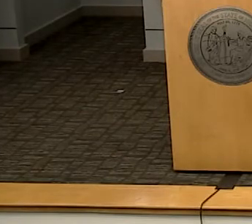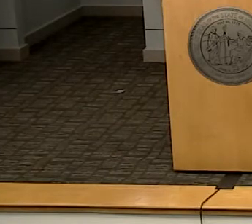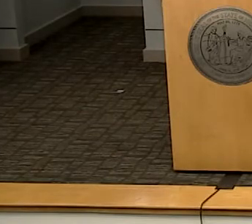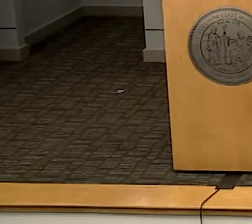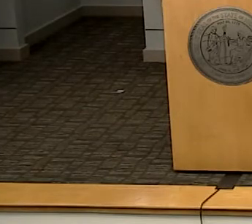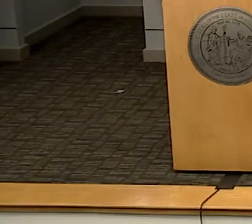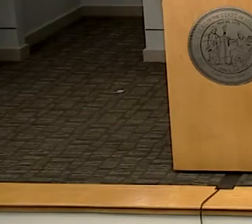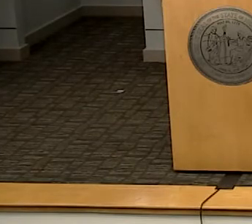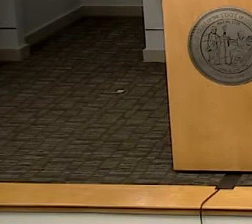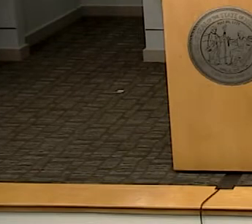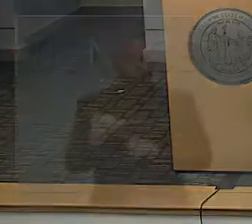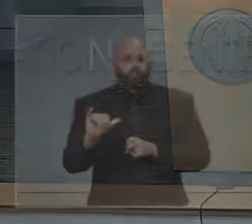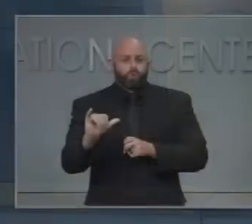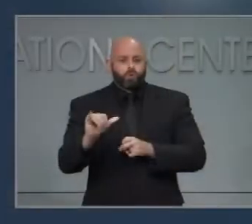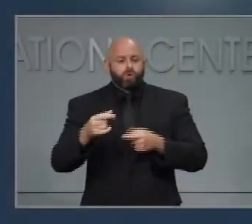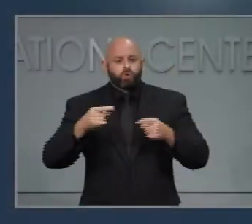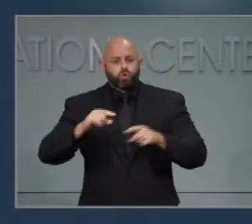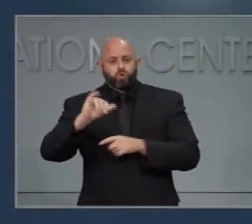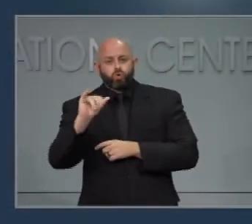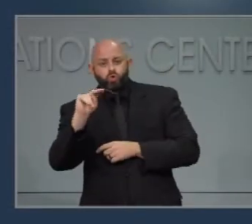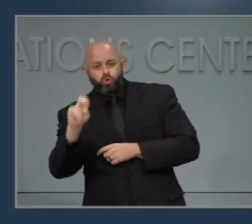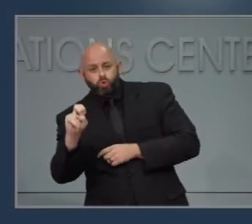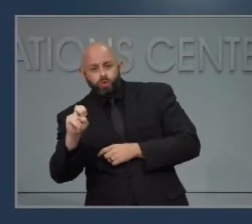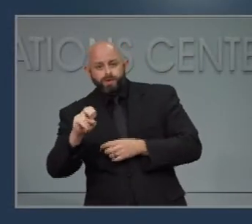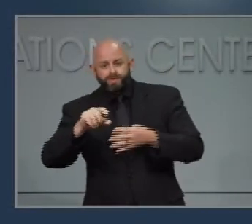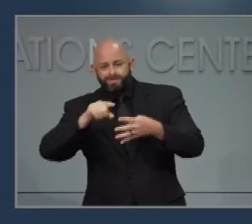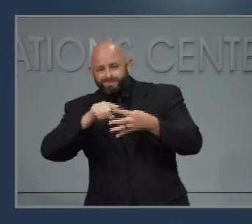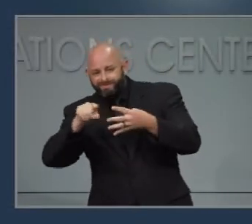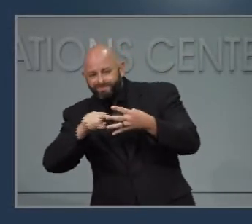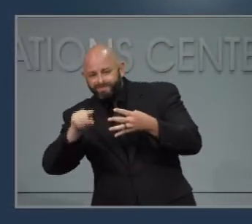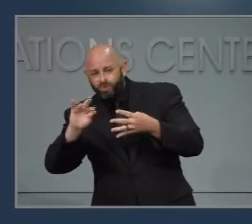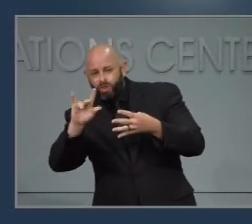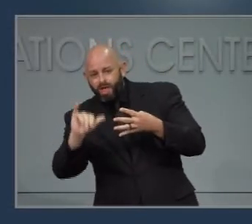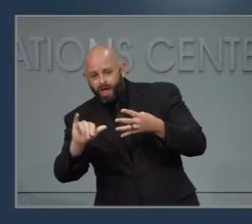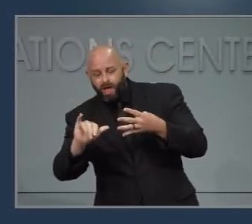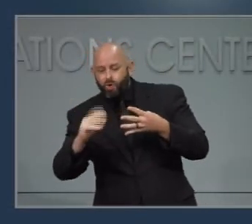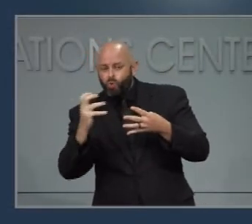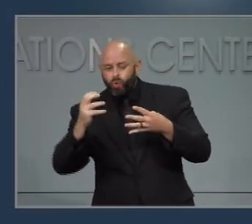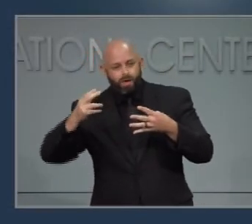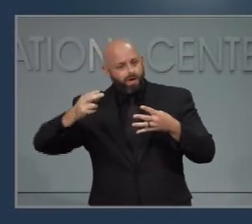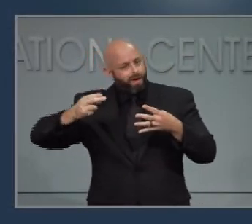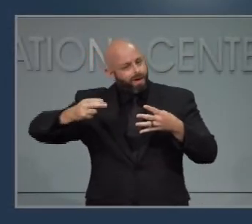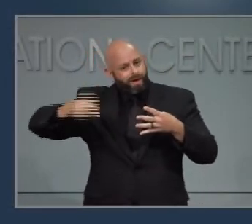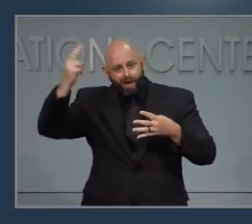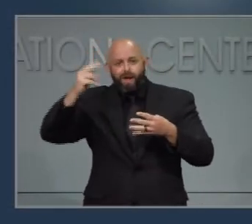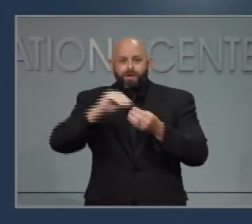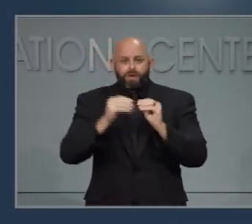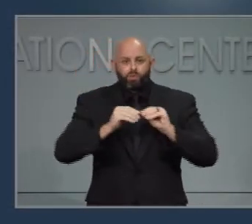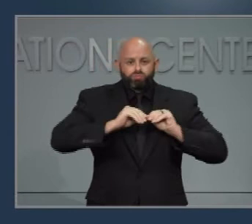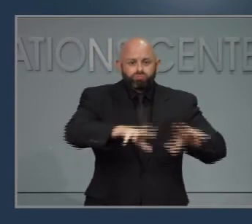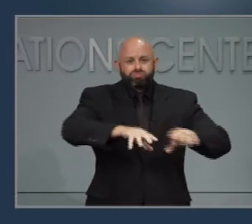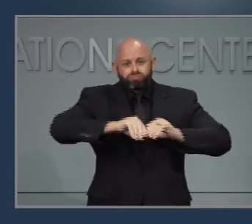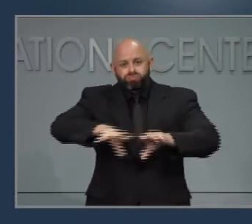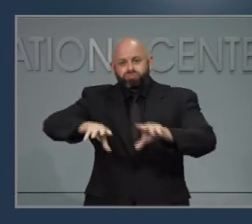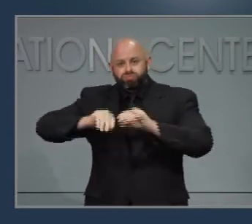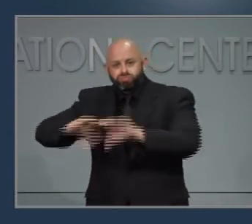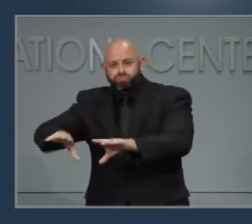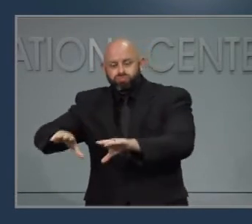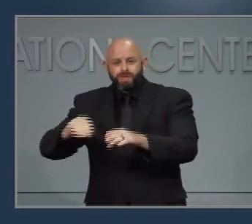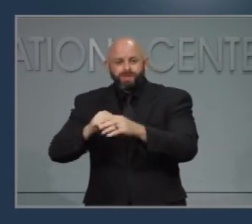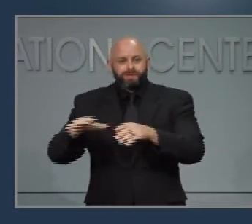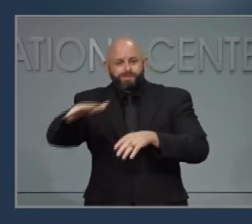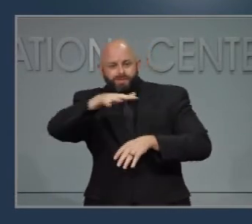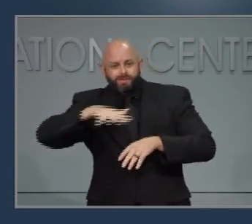Throughout June and in the beginning of July, we experienced our highest levels of community transmission, cases,